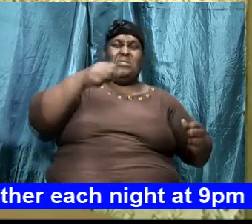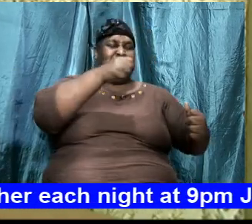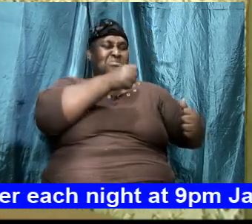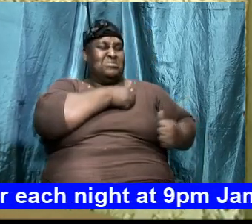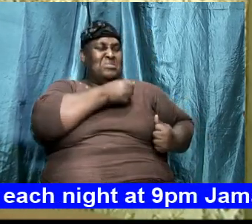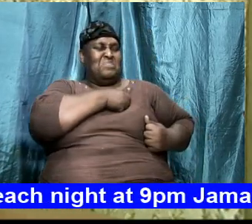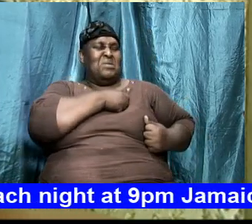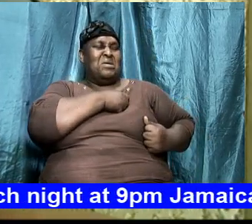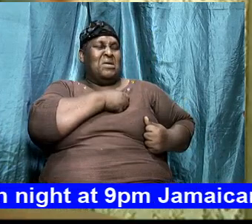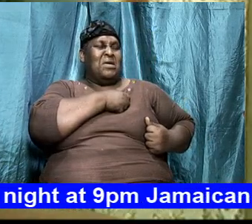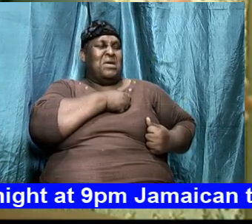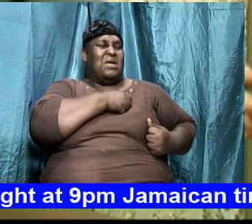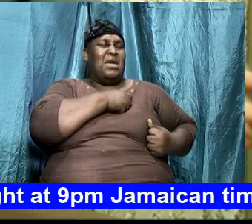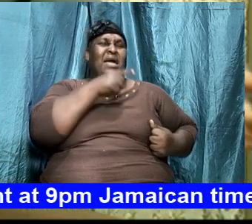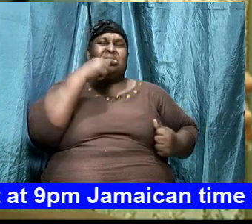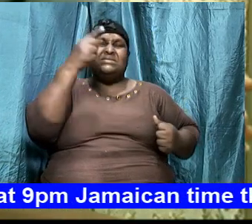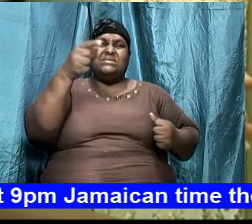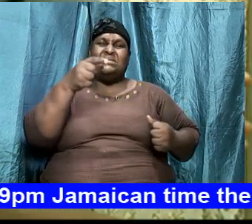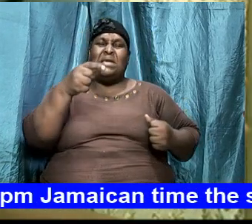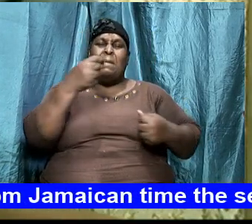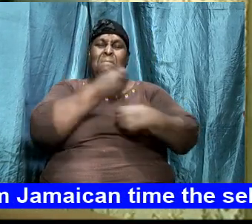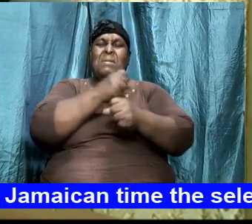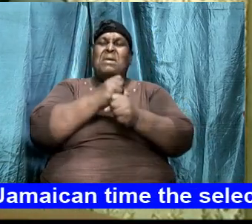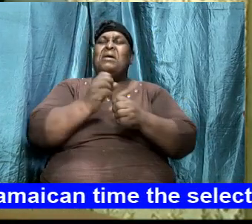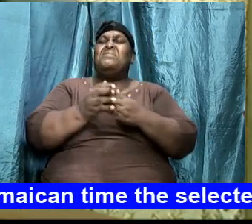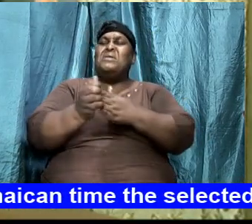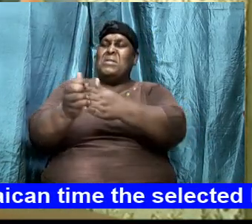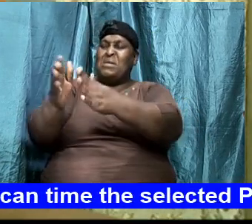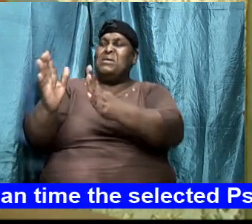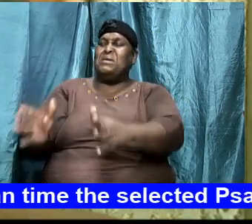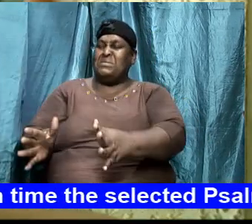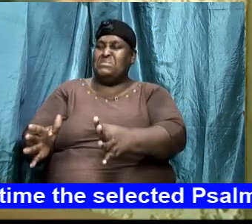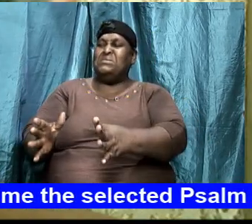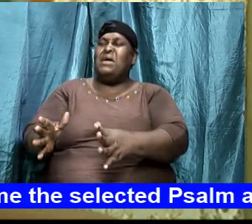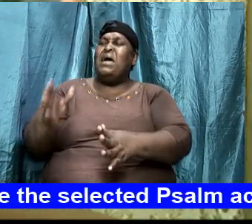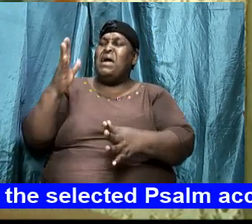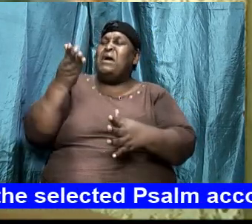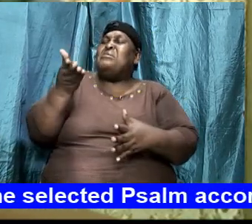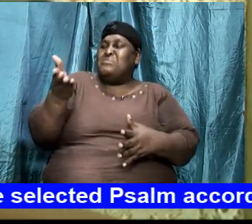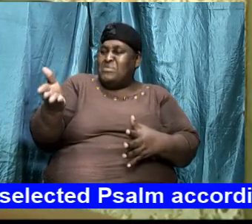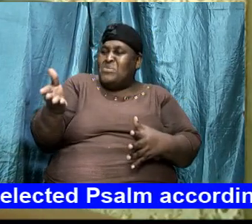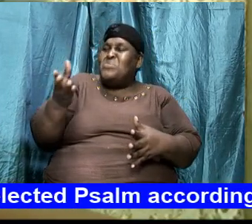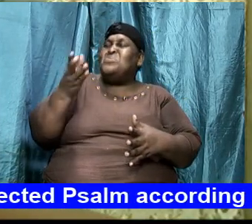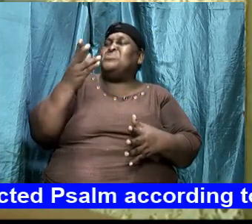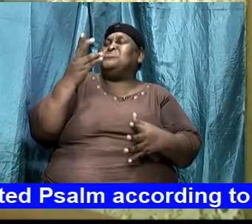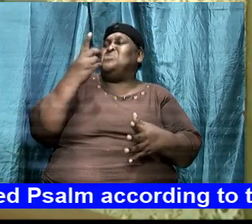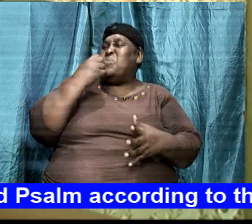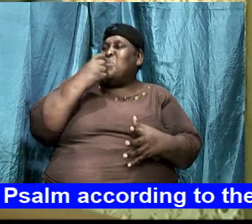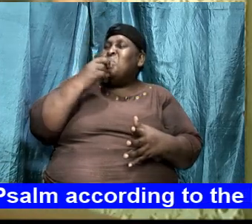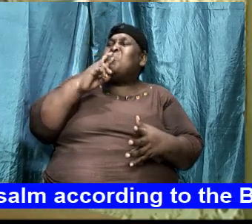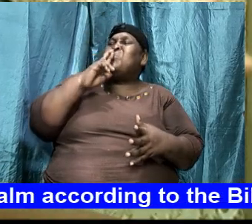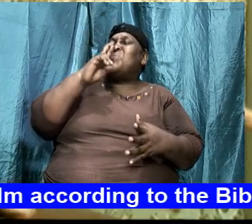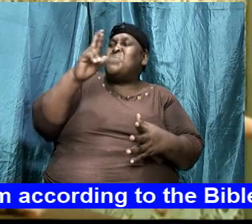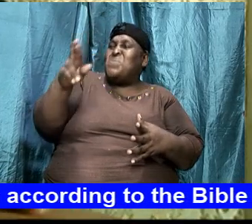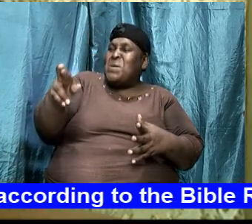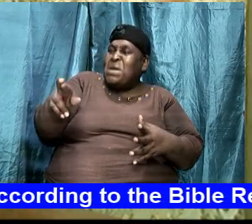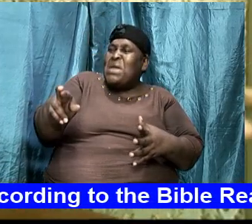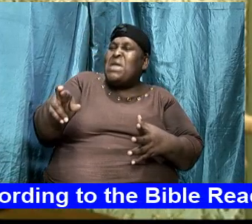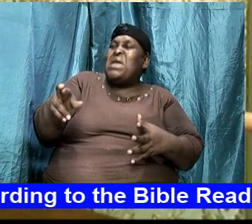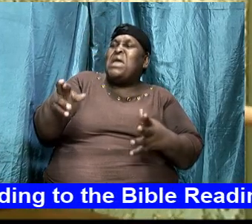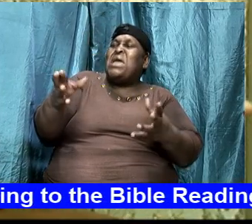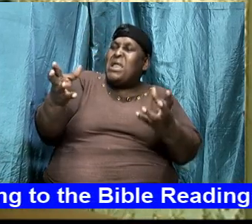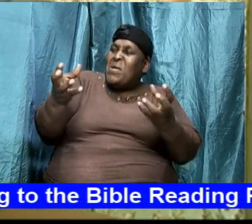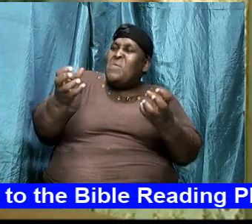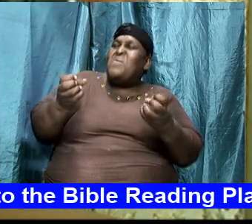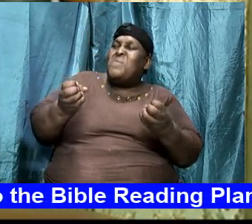and say let the leaders and those who really really really and truly are fanatics in the